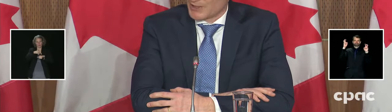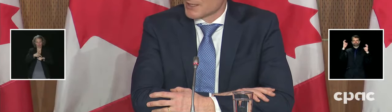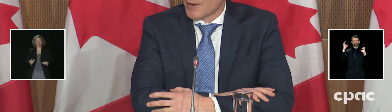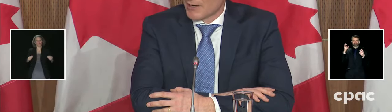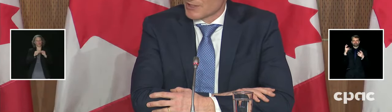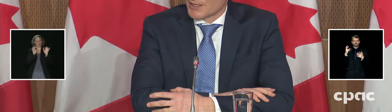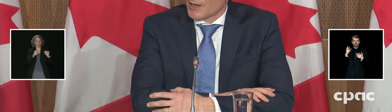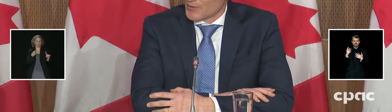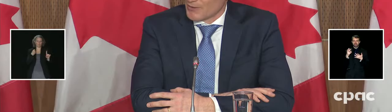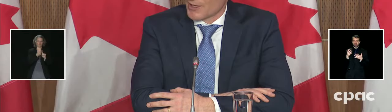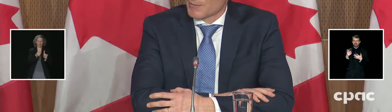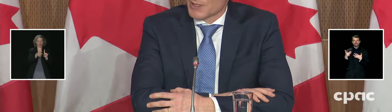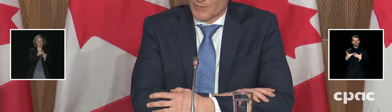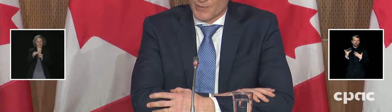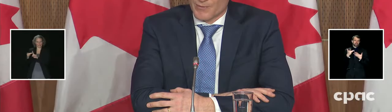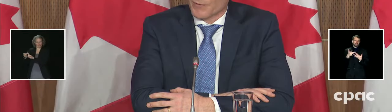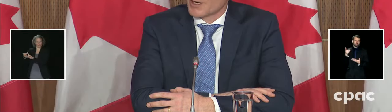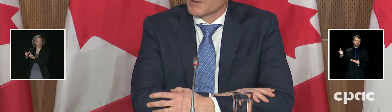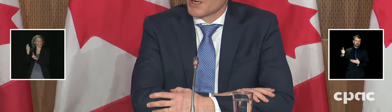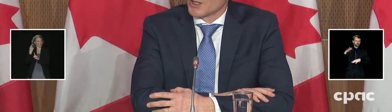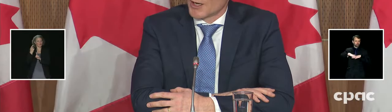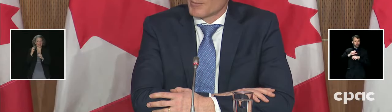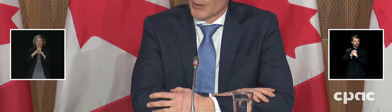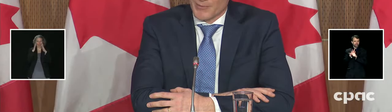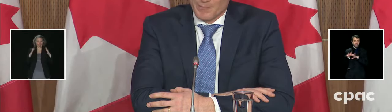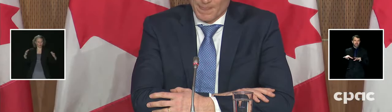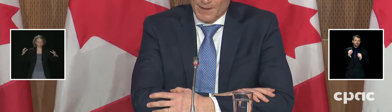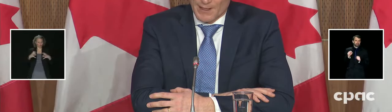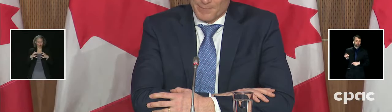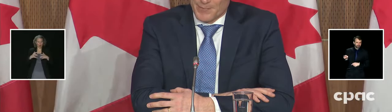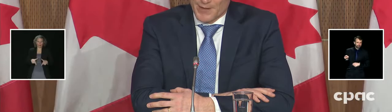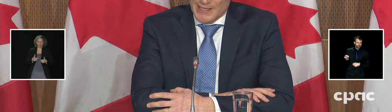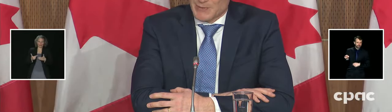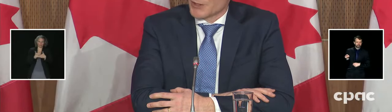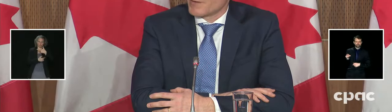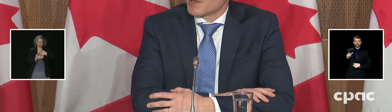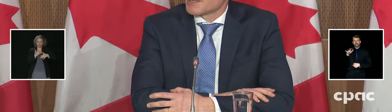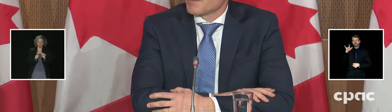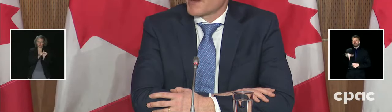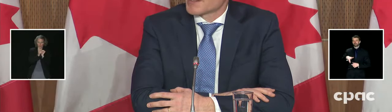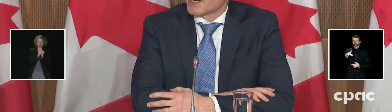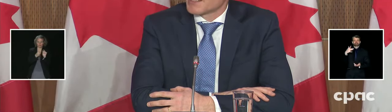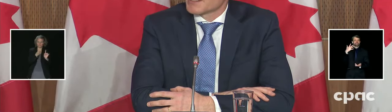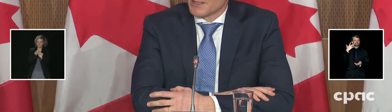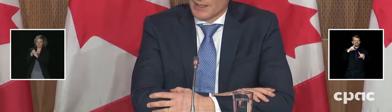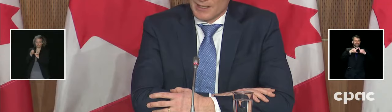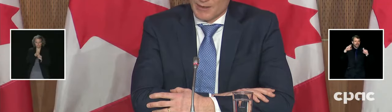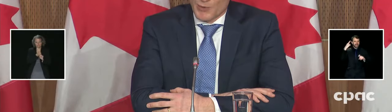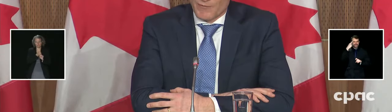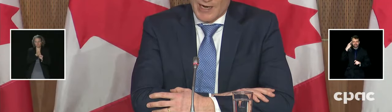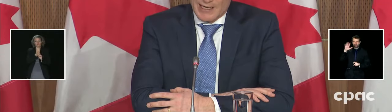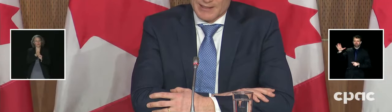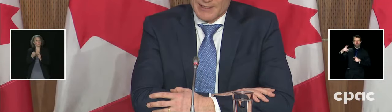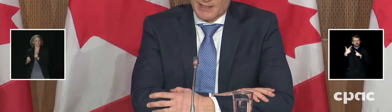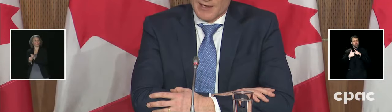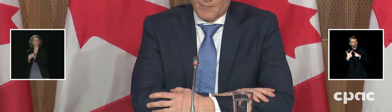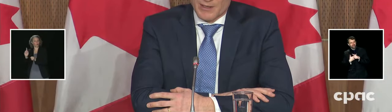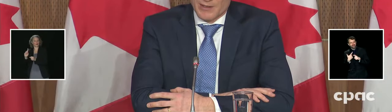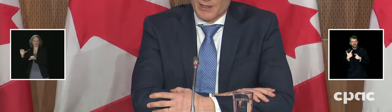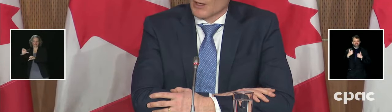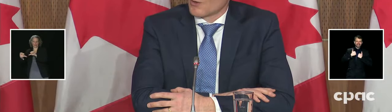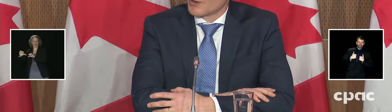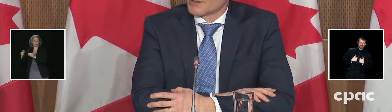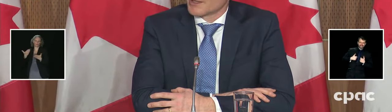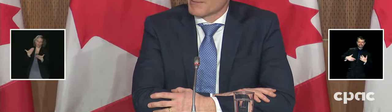principally because of housing or health outcomes that we've talked a lot about. That's been driven by the science. We've reacted as a